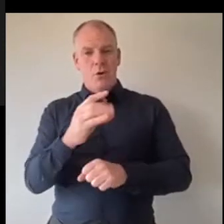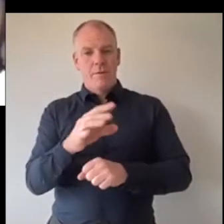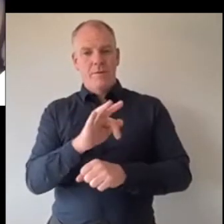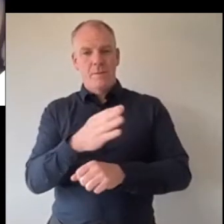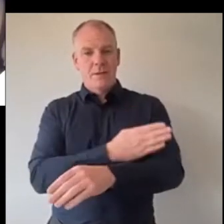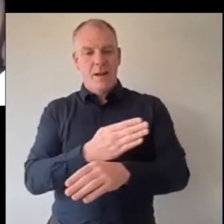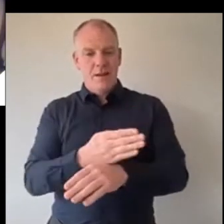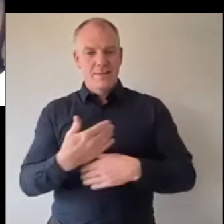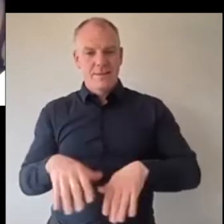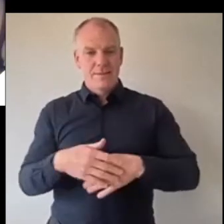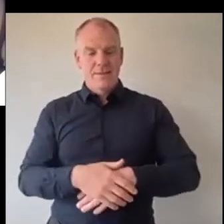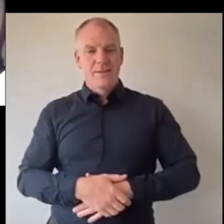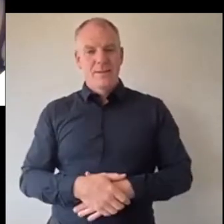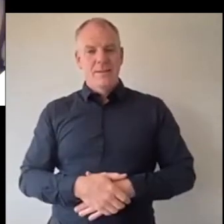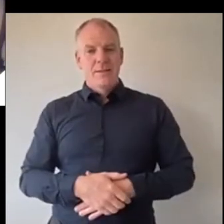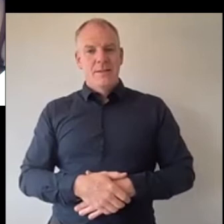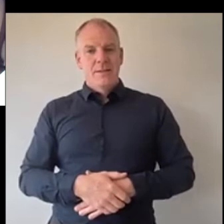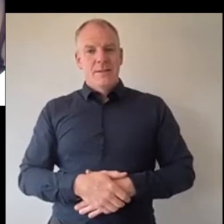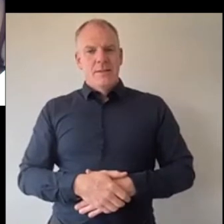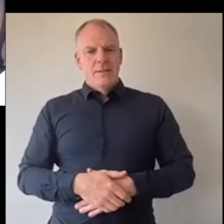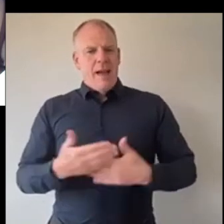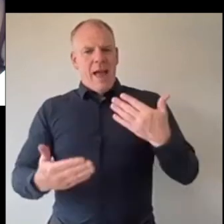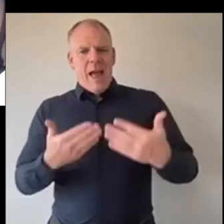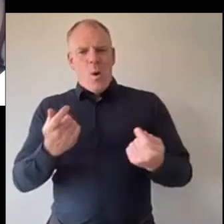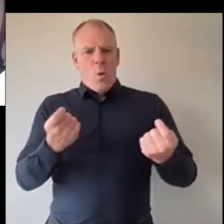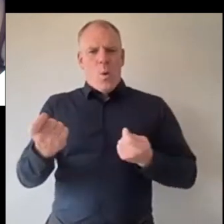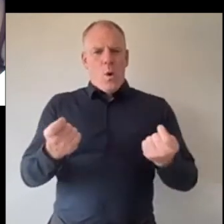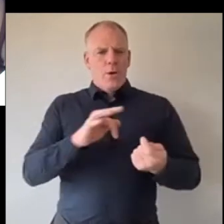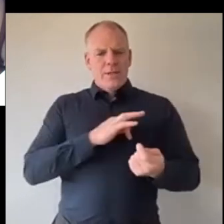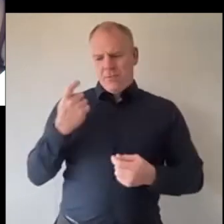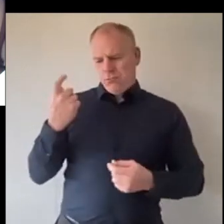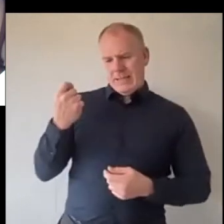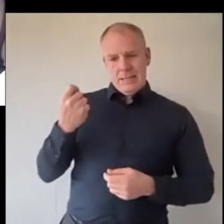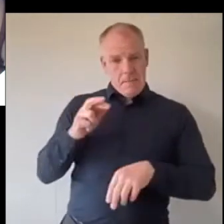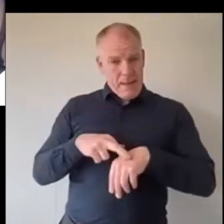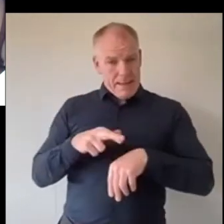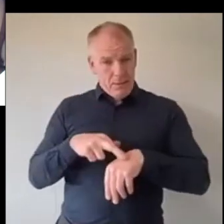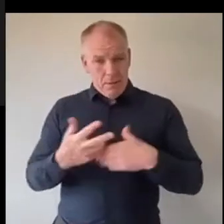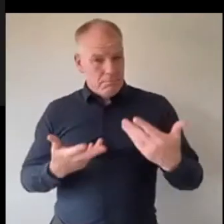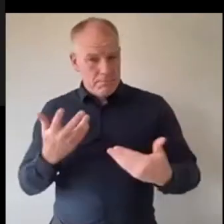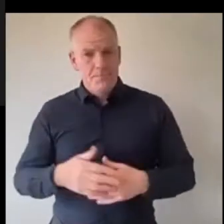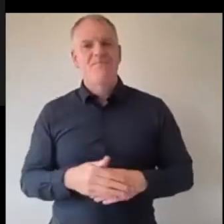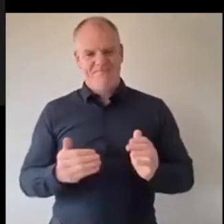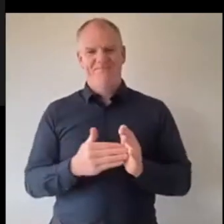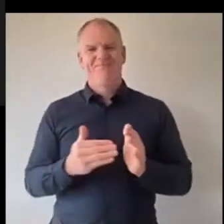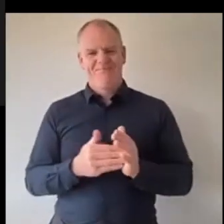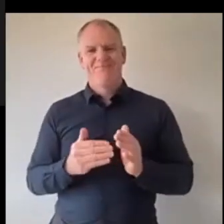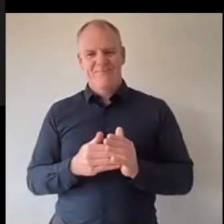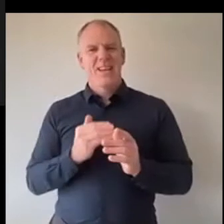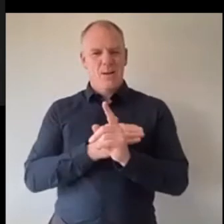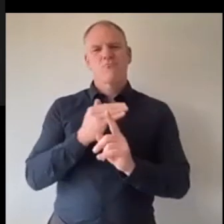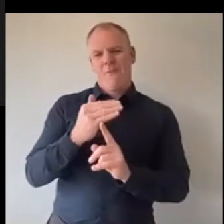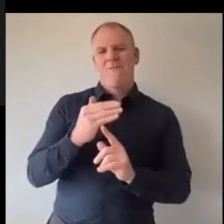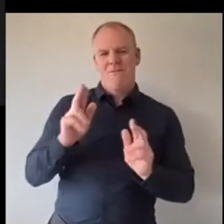and how have you like how have you been doing recently has it been better yeah it got better